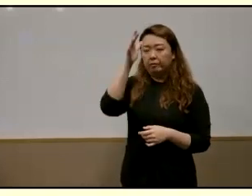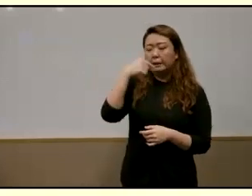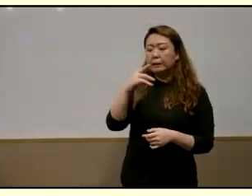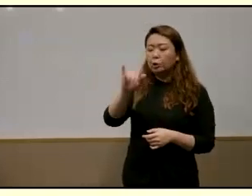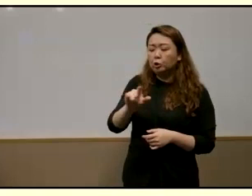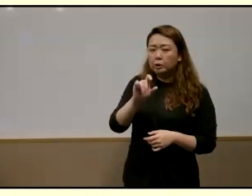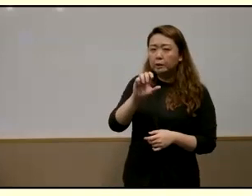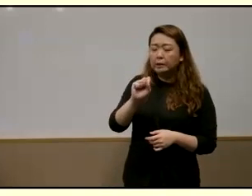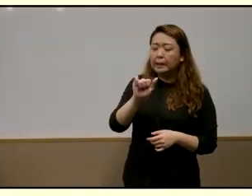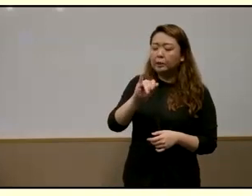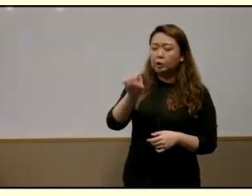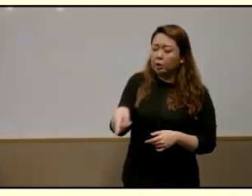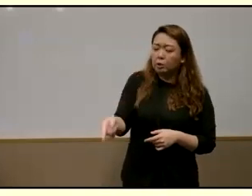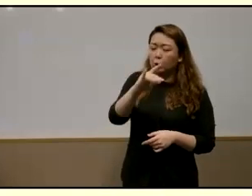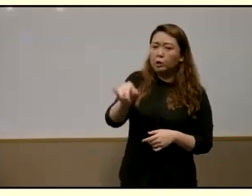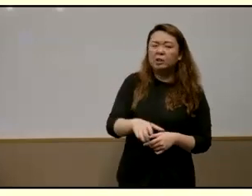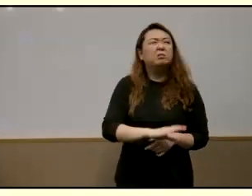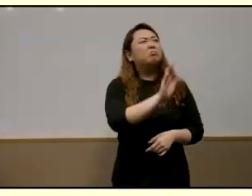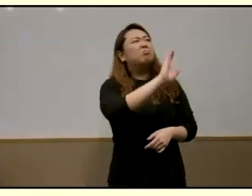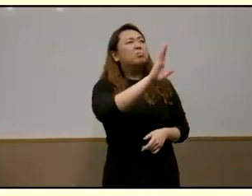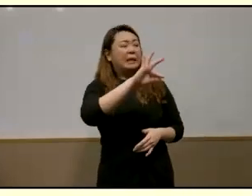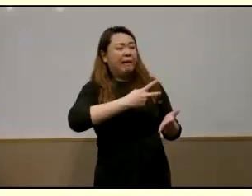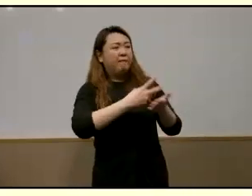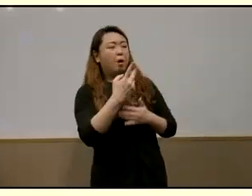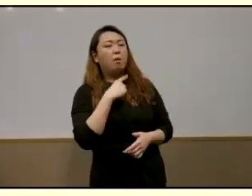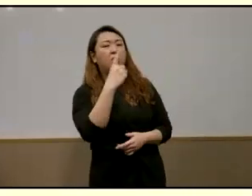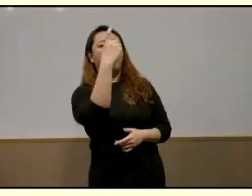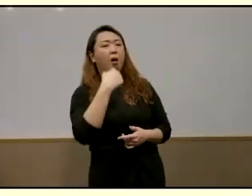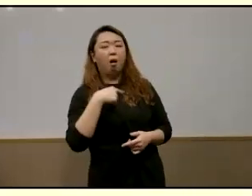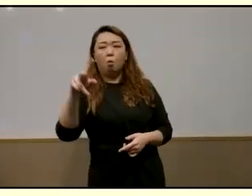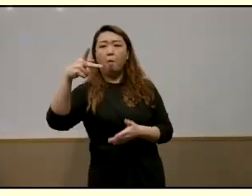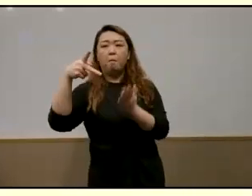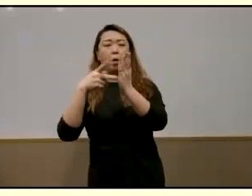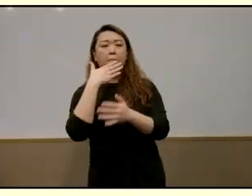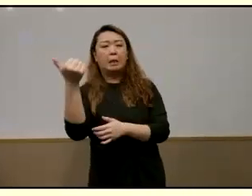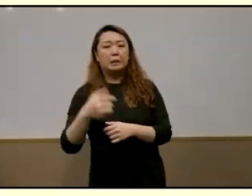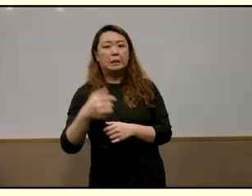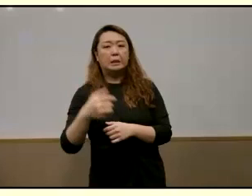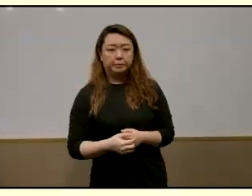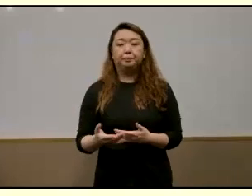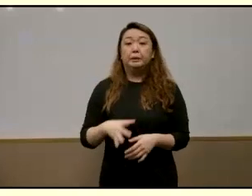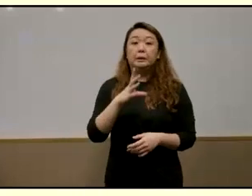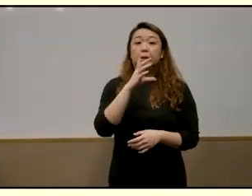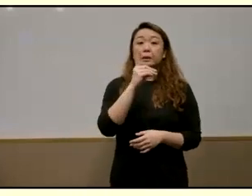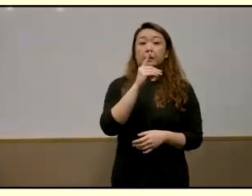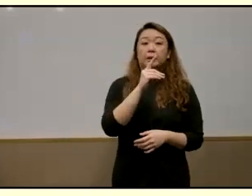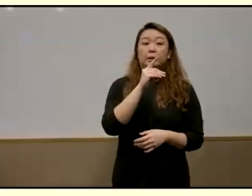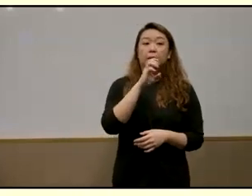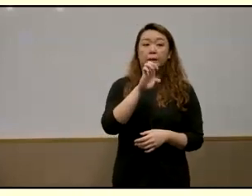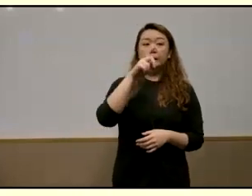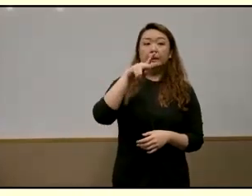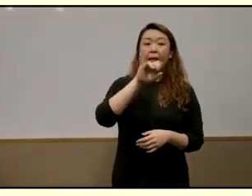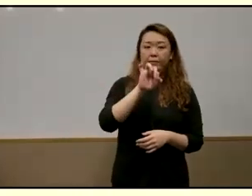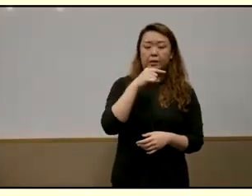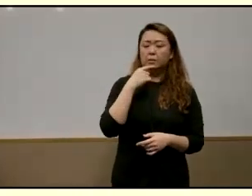but sanjay said don't want once i fail i finished i go poly better and debbie who said i don't want jc